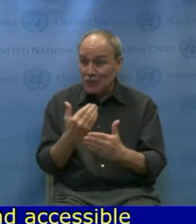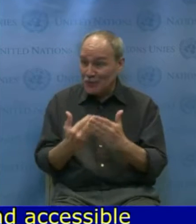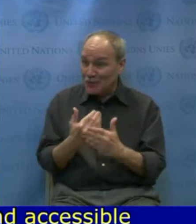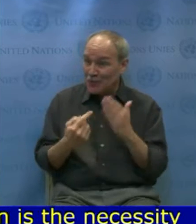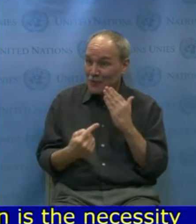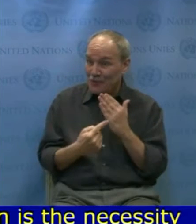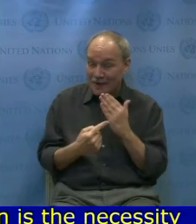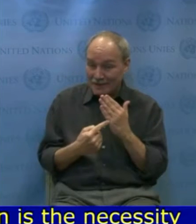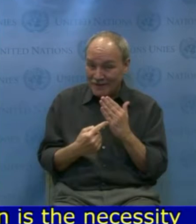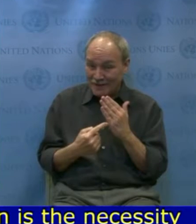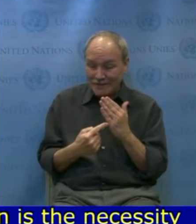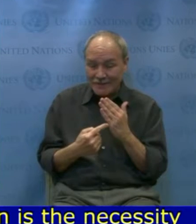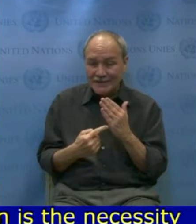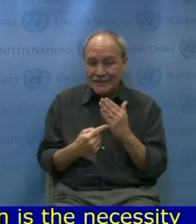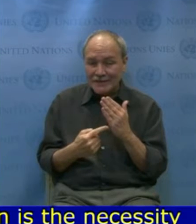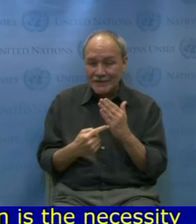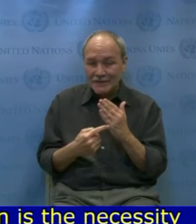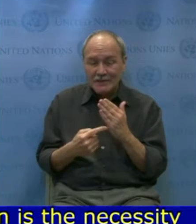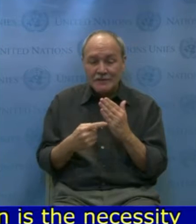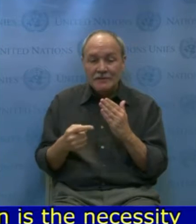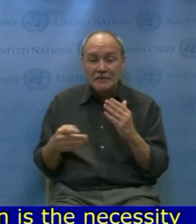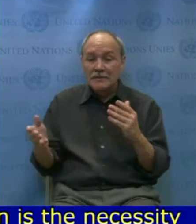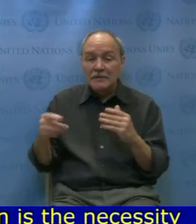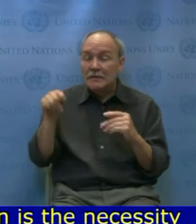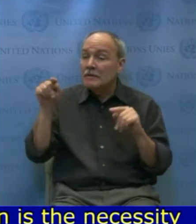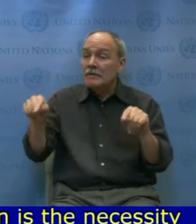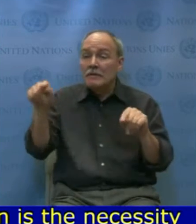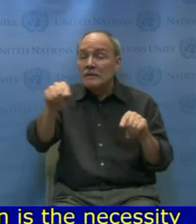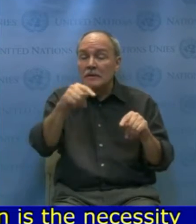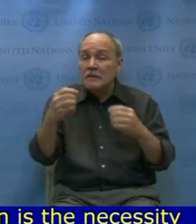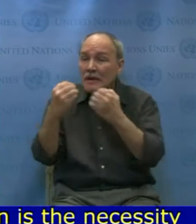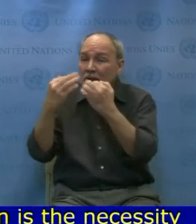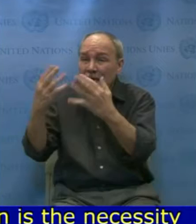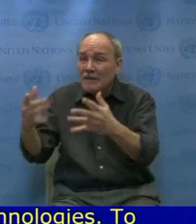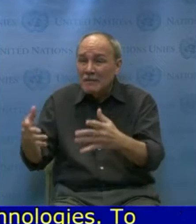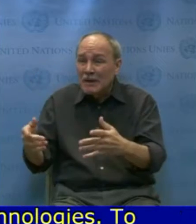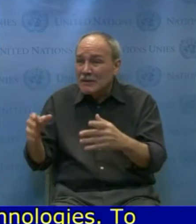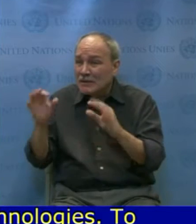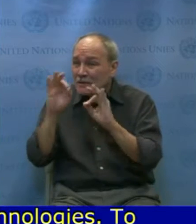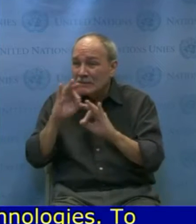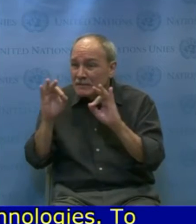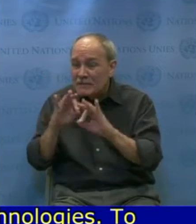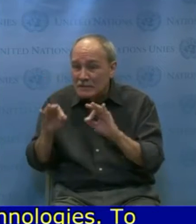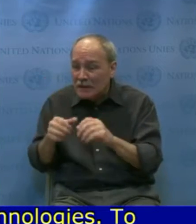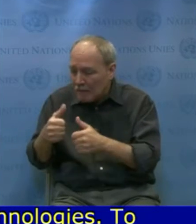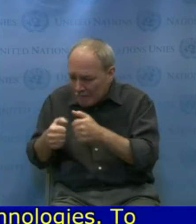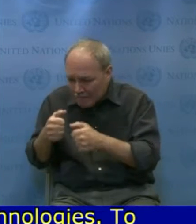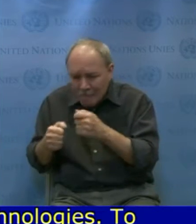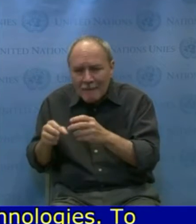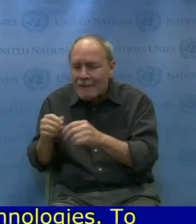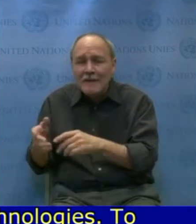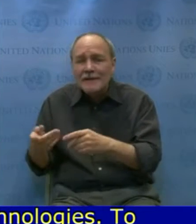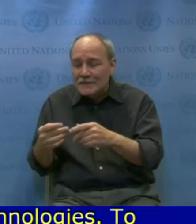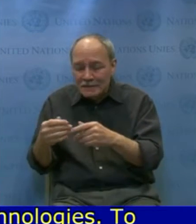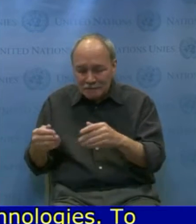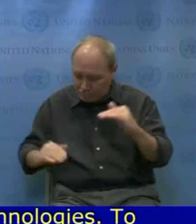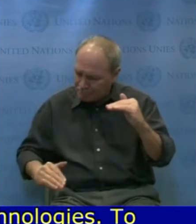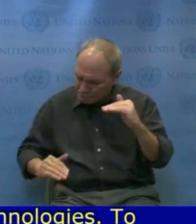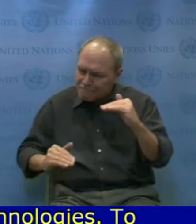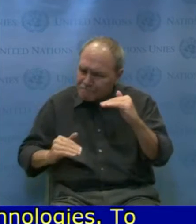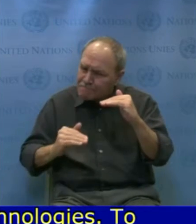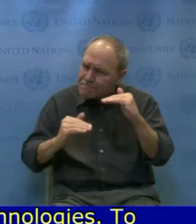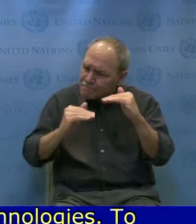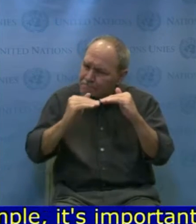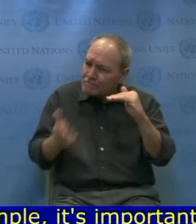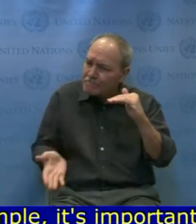to bridge the digital gap through training of professional carers. Also, the provision of inclusive and quality education